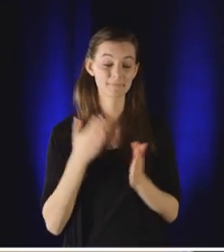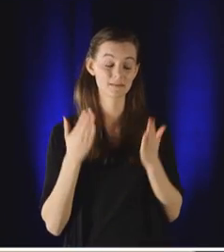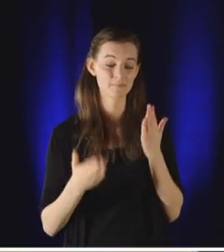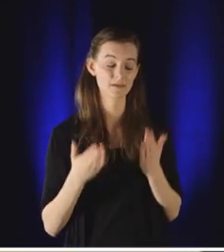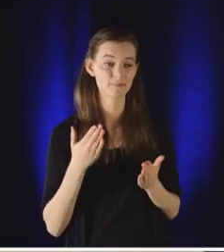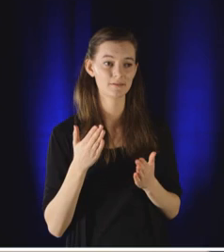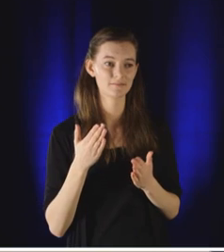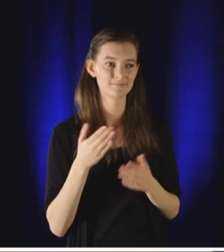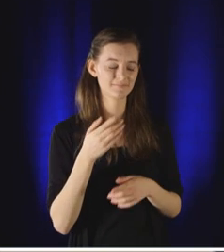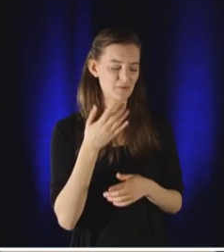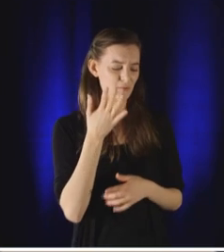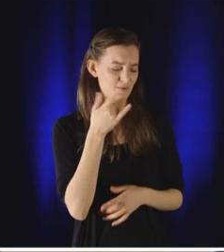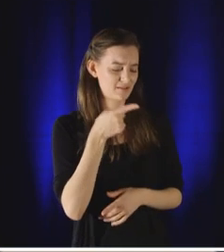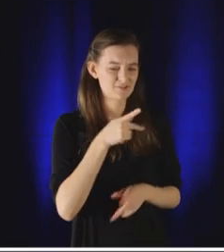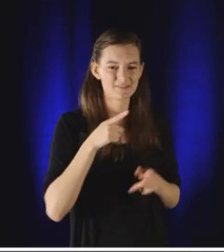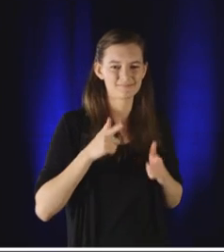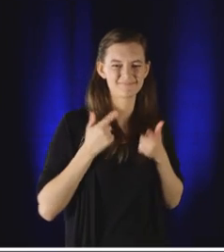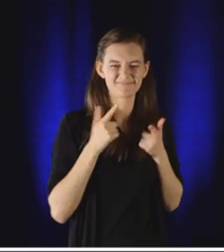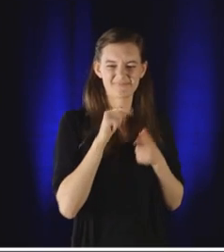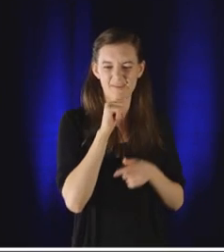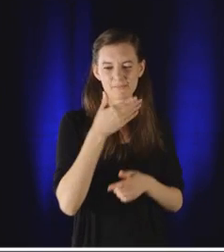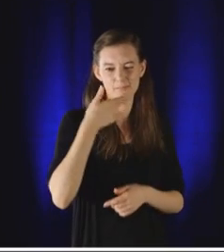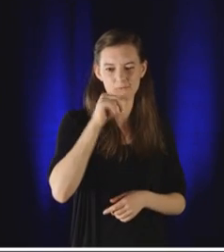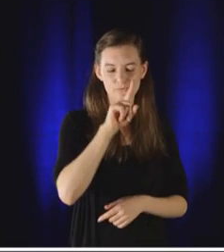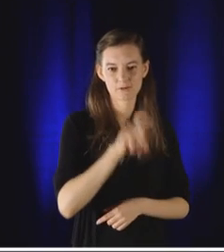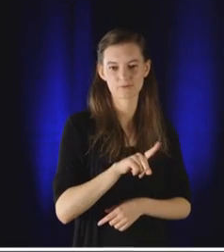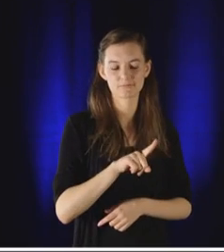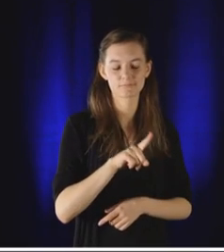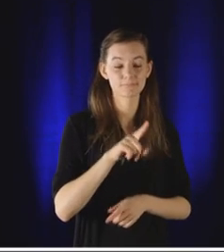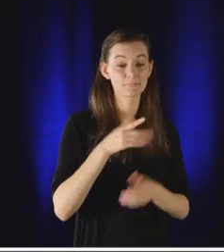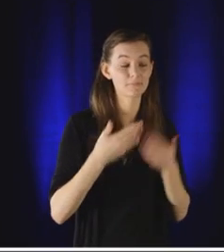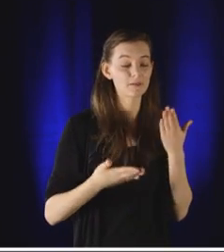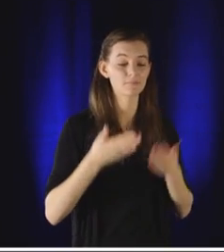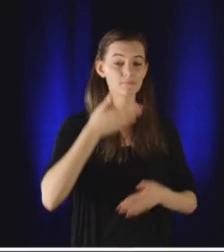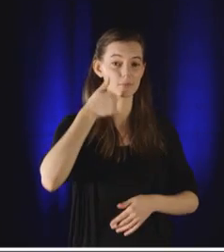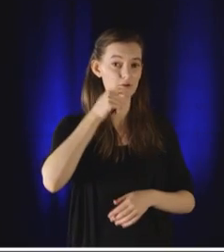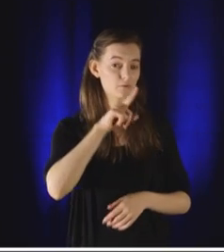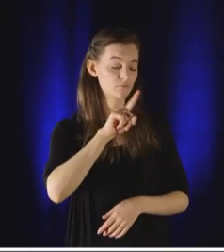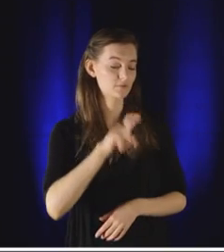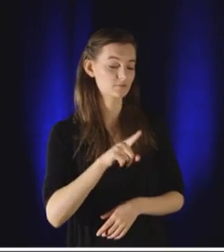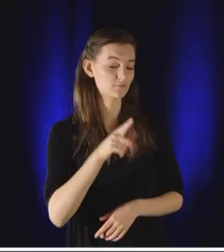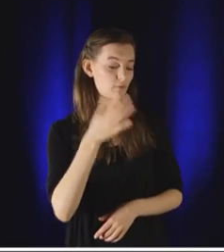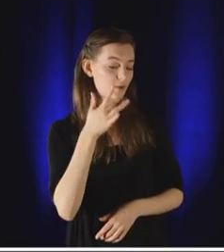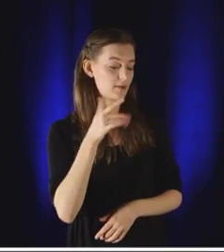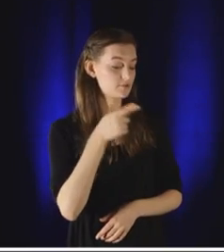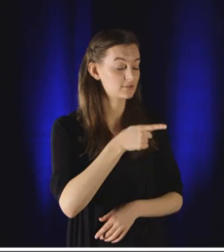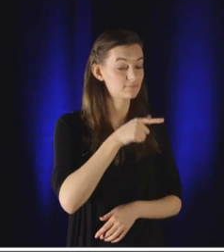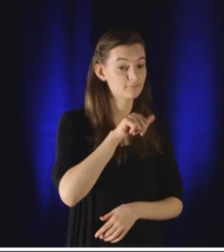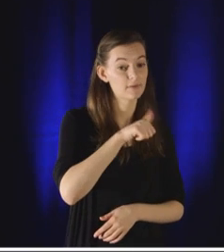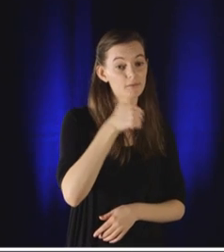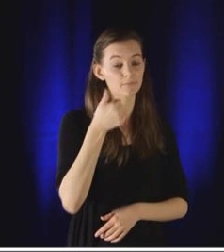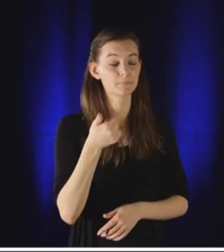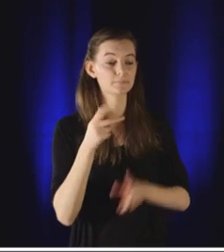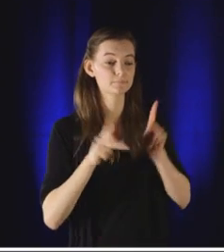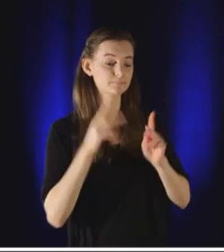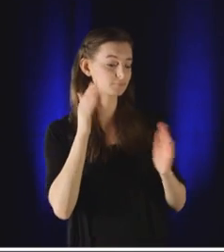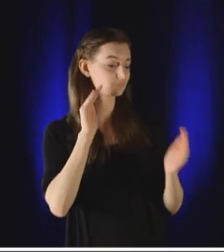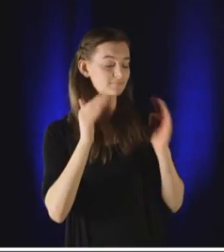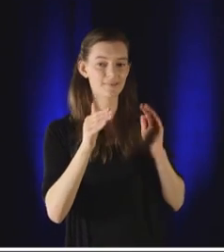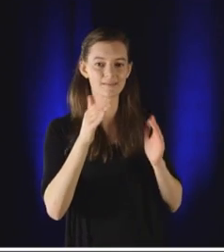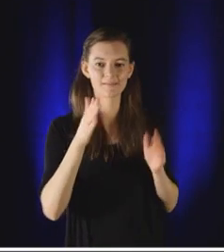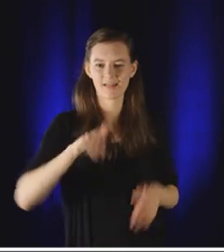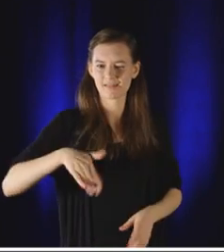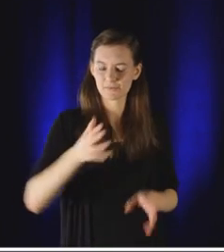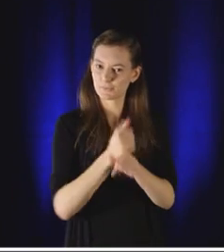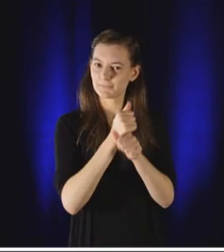So maybe the question isn't, why did she live? But why haven't she and others like her won back